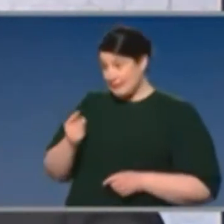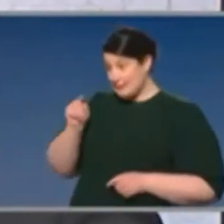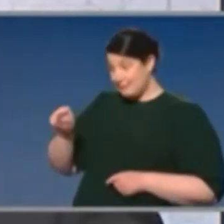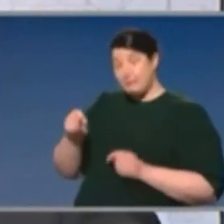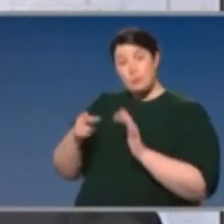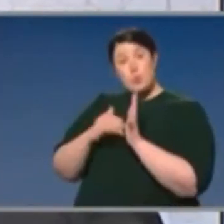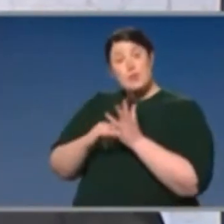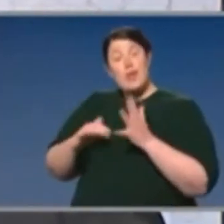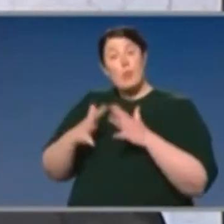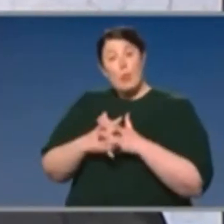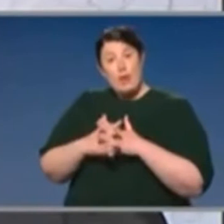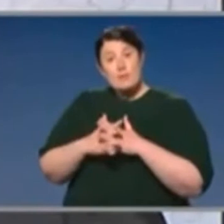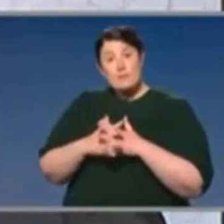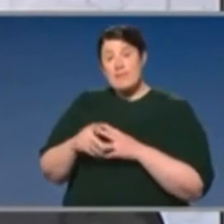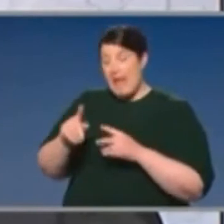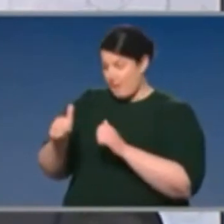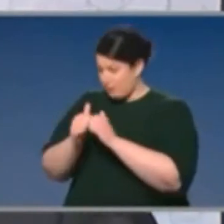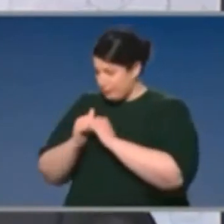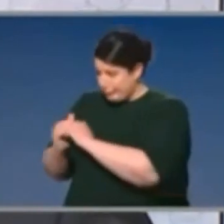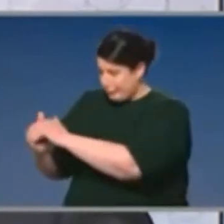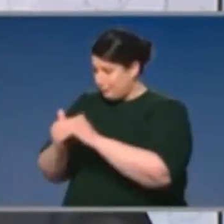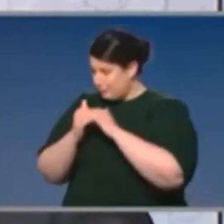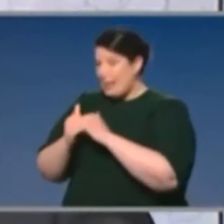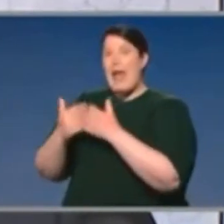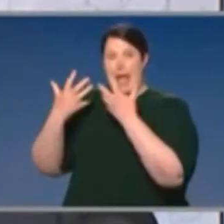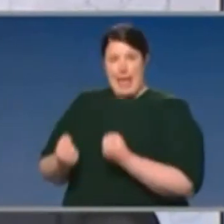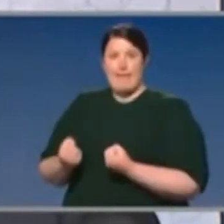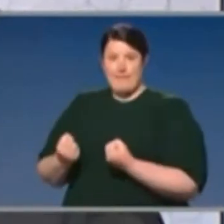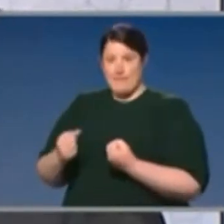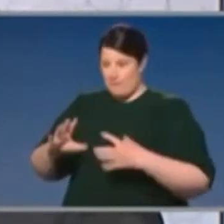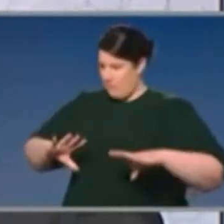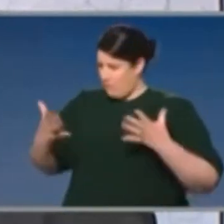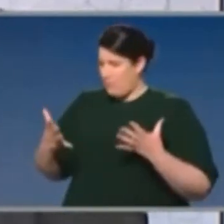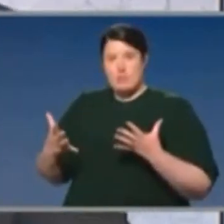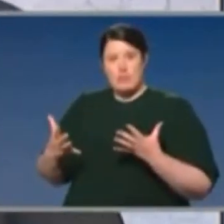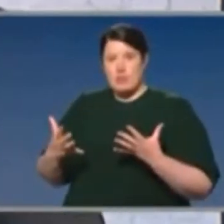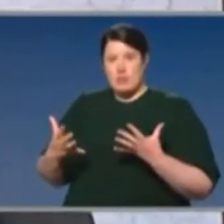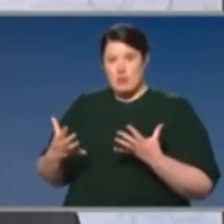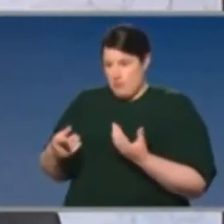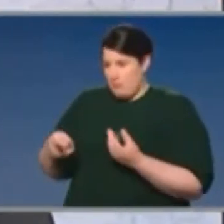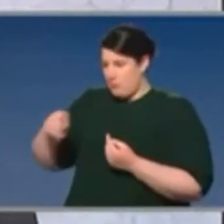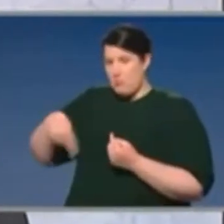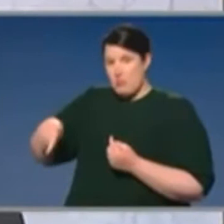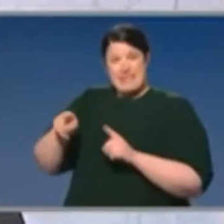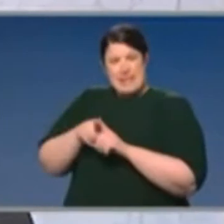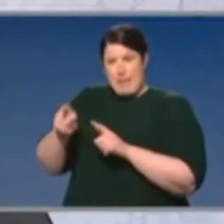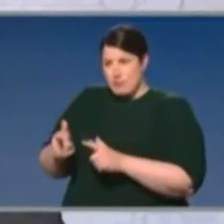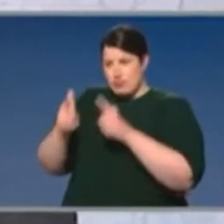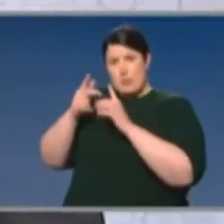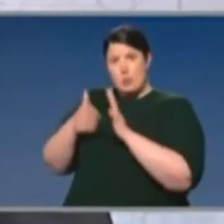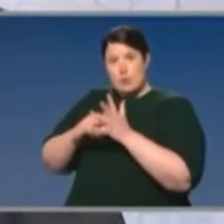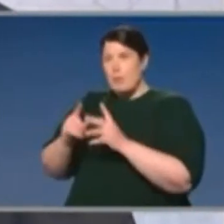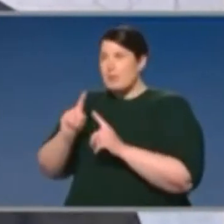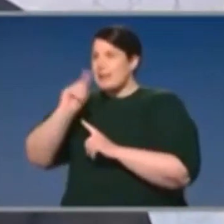Wales. I know that that integration is hardwired into their structure and their system. I have no doubt, of course, the Premier, as I would,